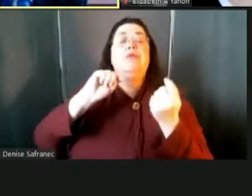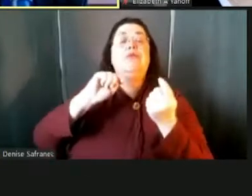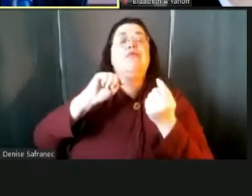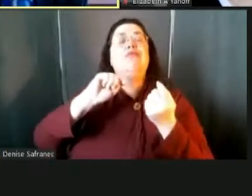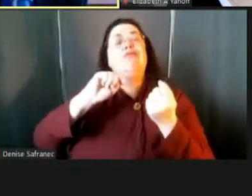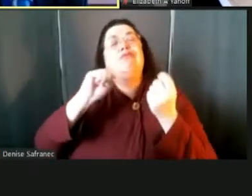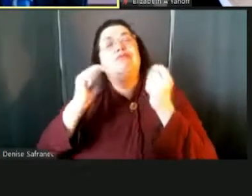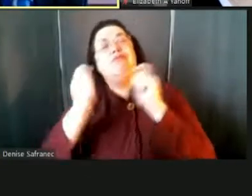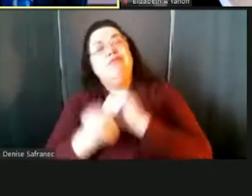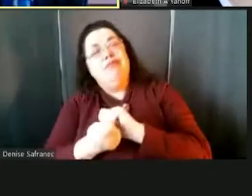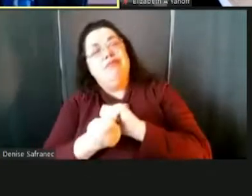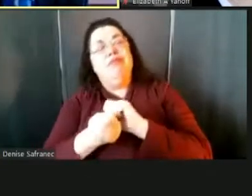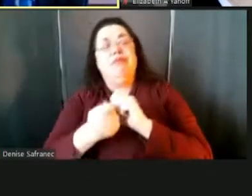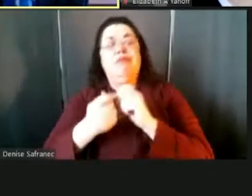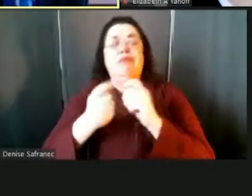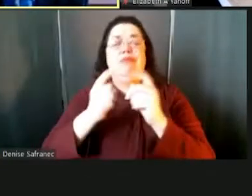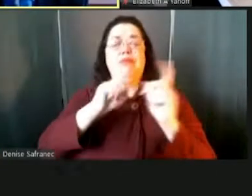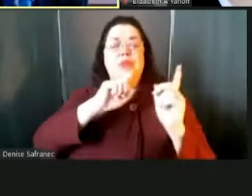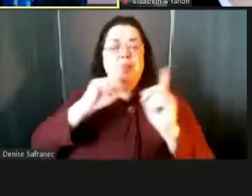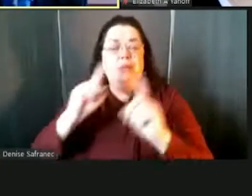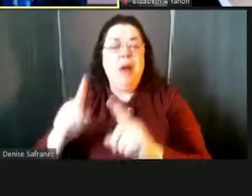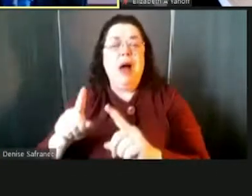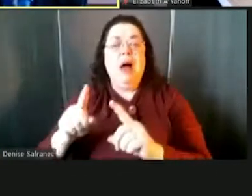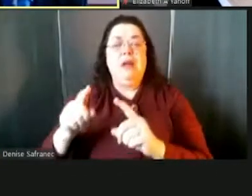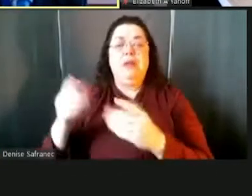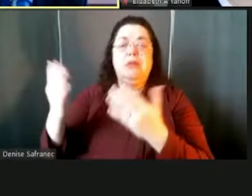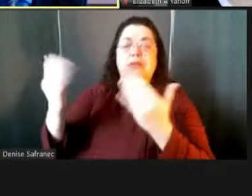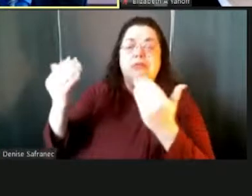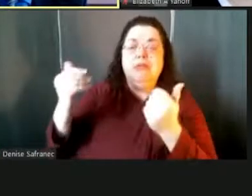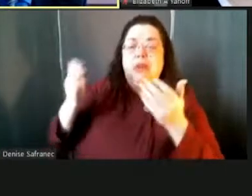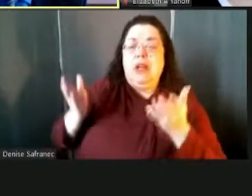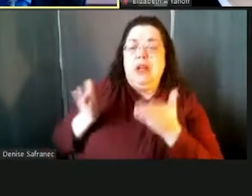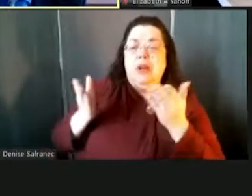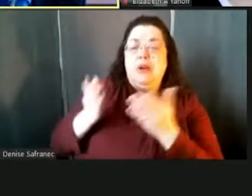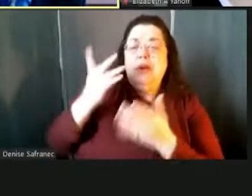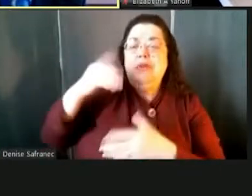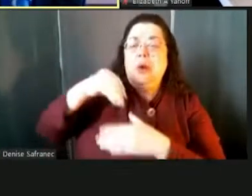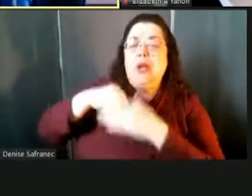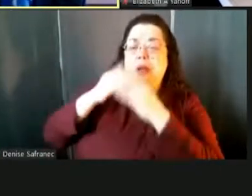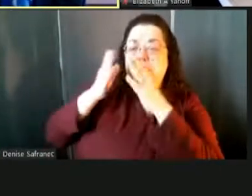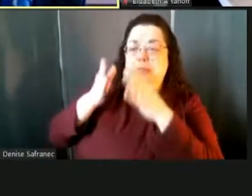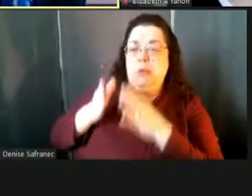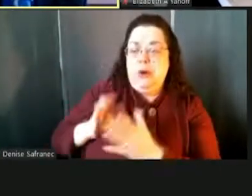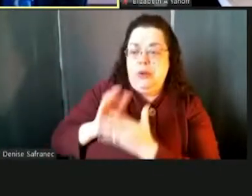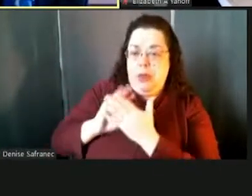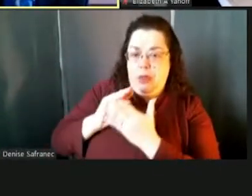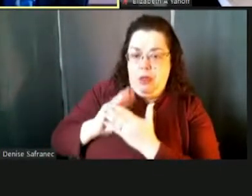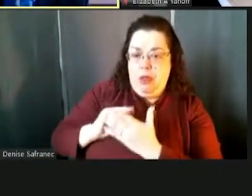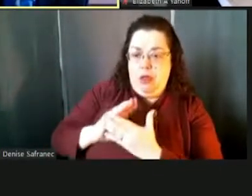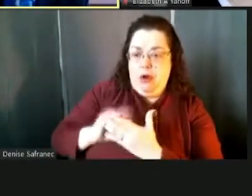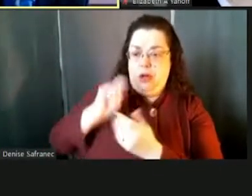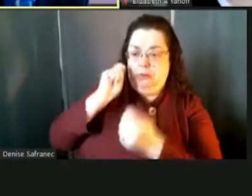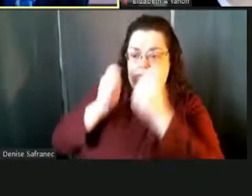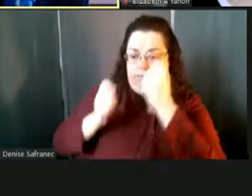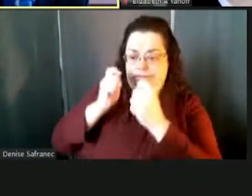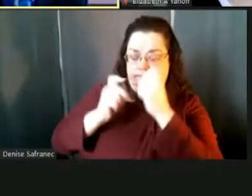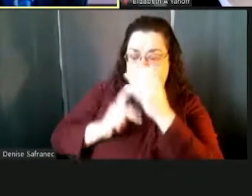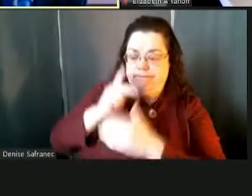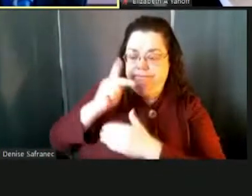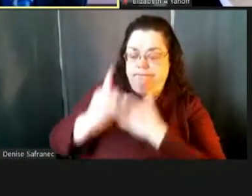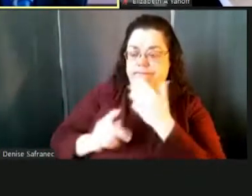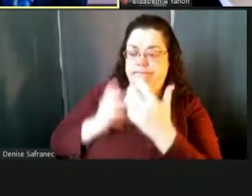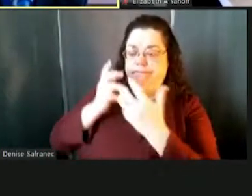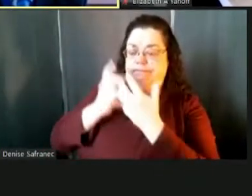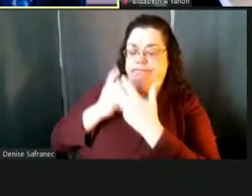bringing more children in or in person learning, making adjustments to our program. For example, we